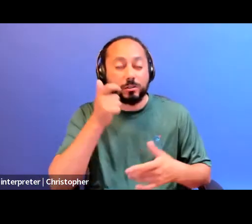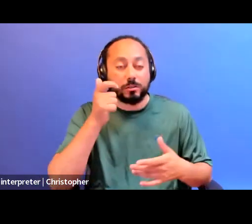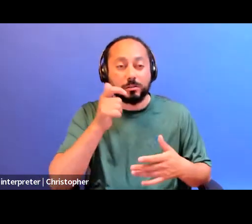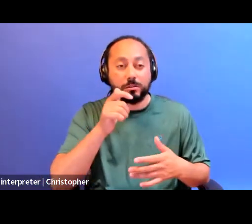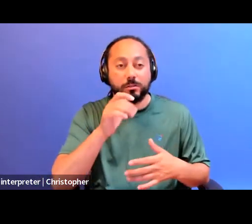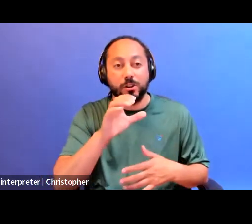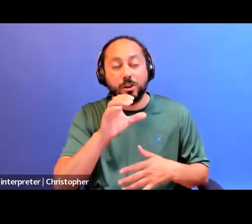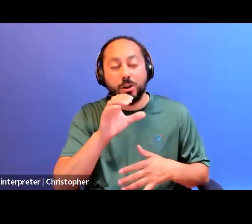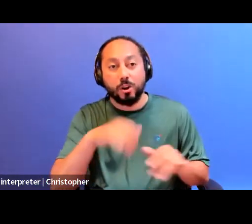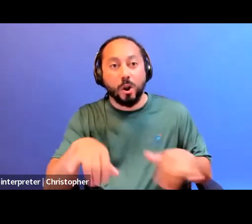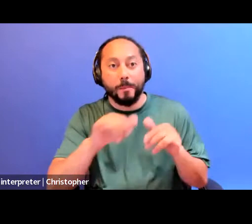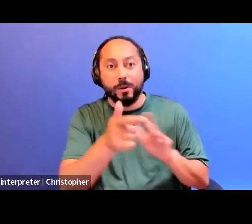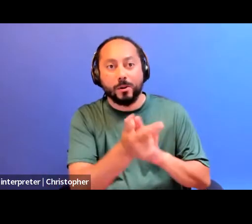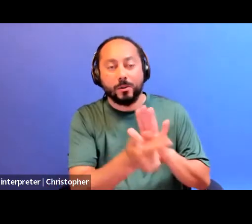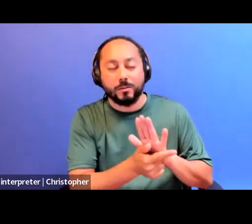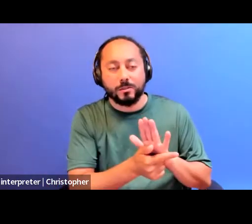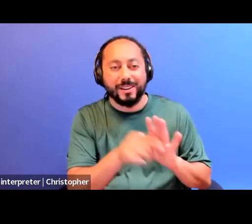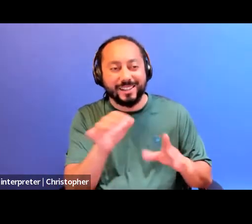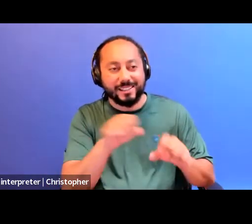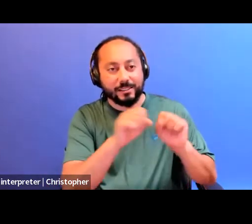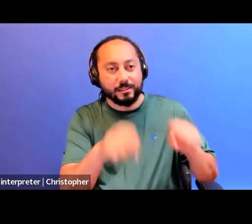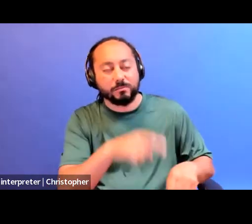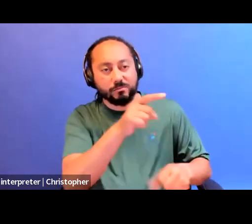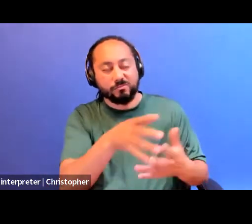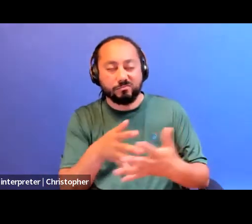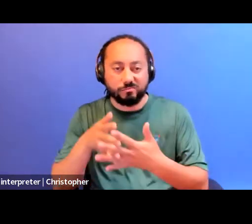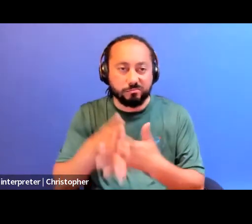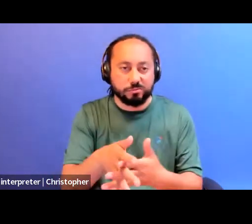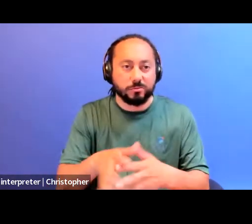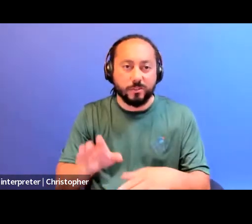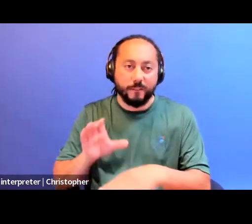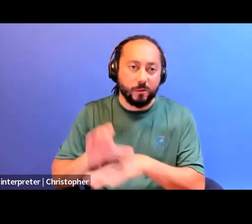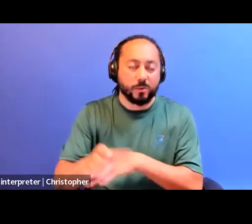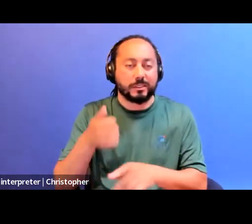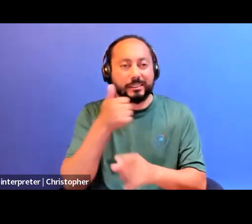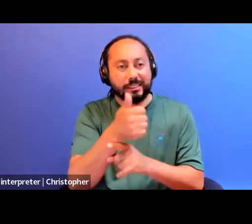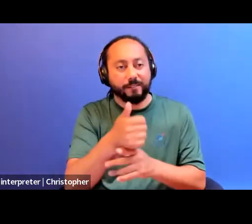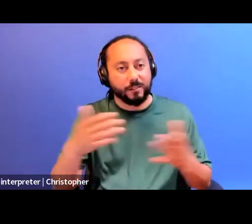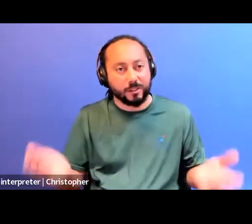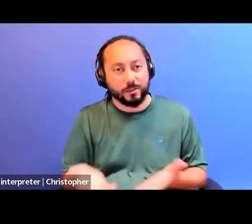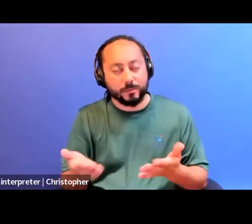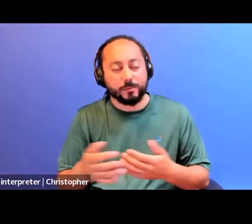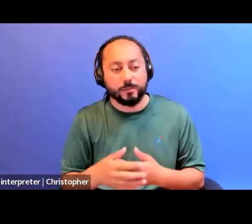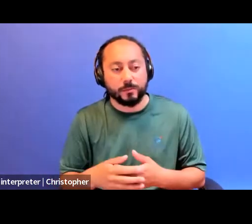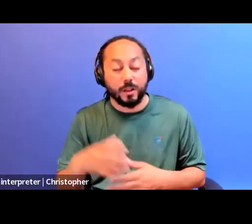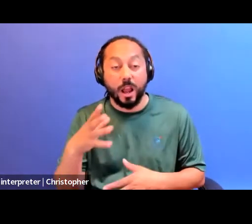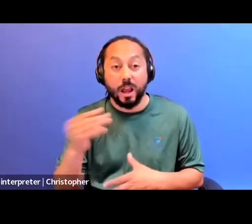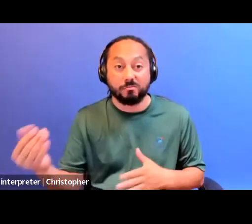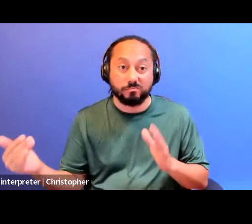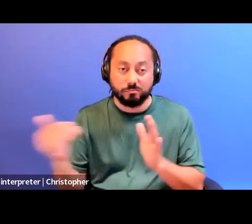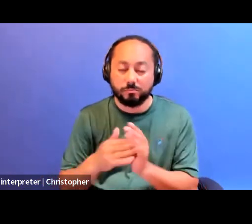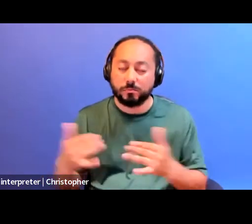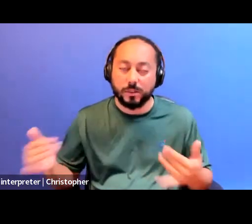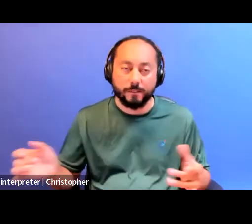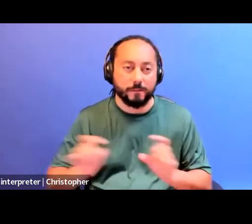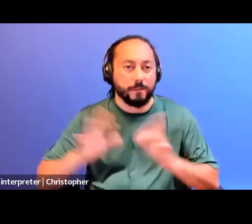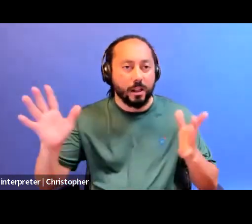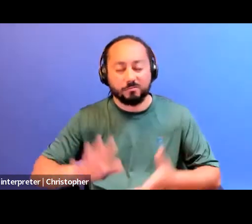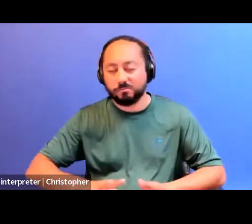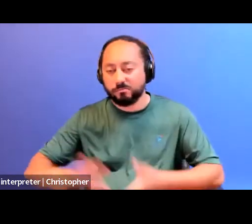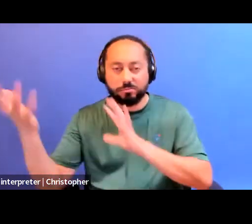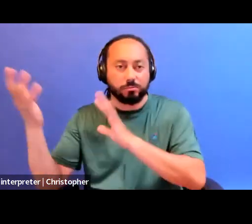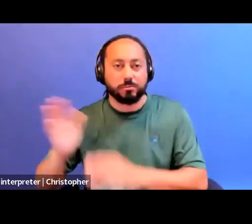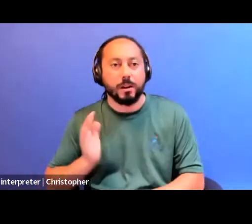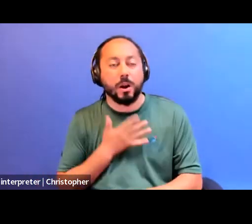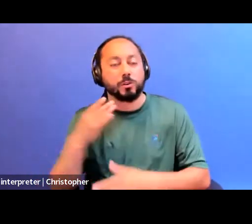has supplanted itself here and very much continuously violently displaces our traditional ways.